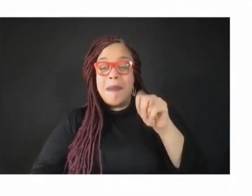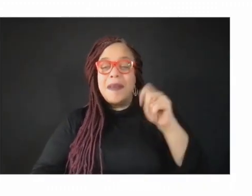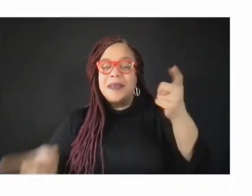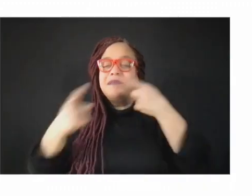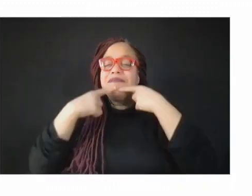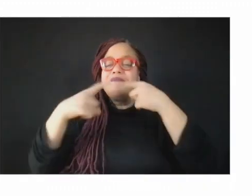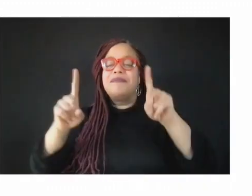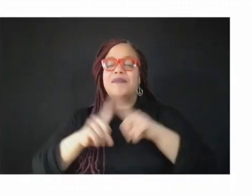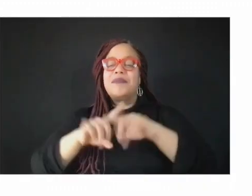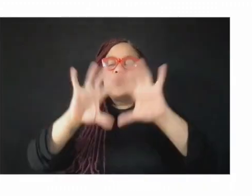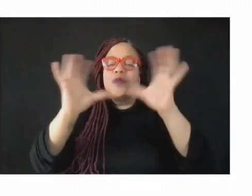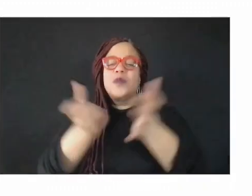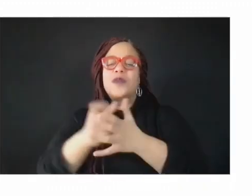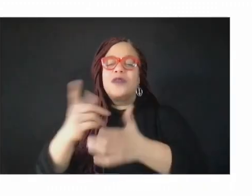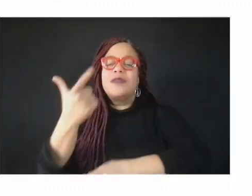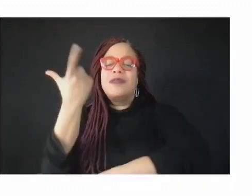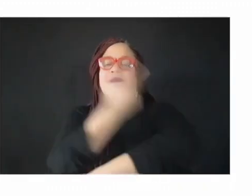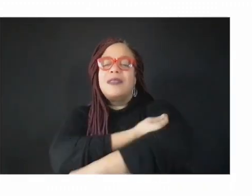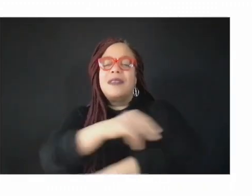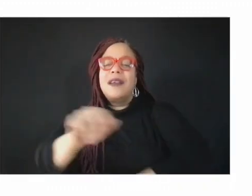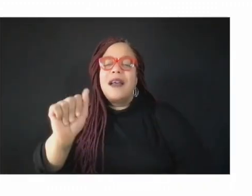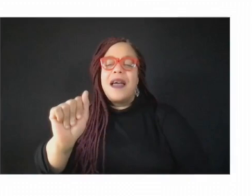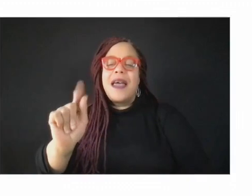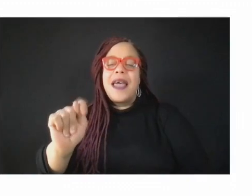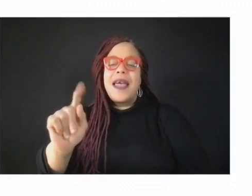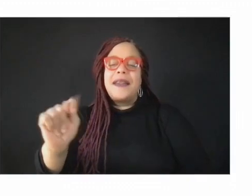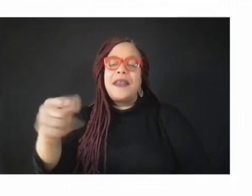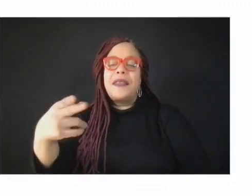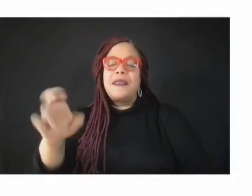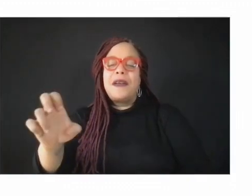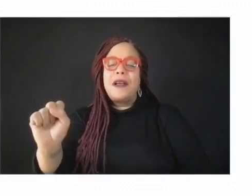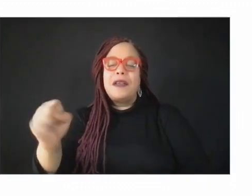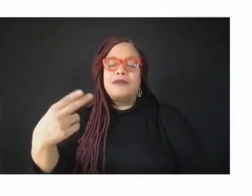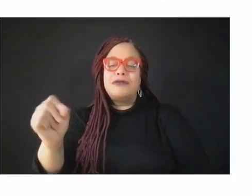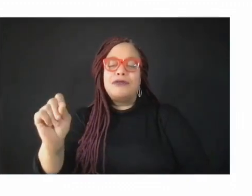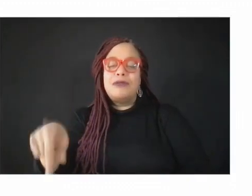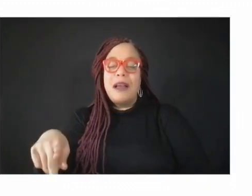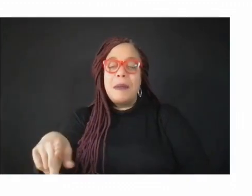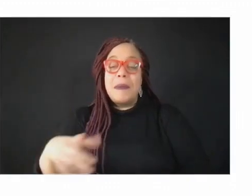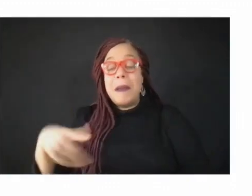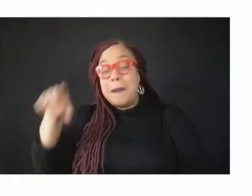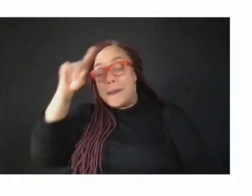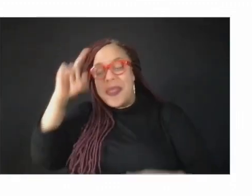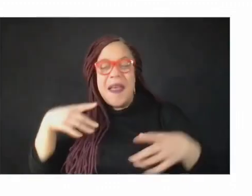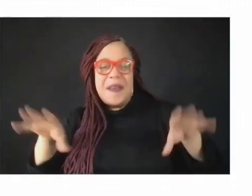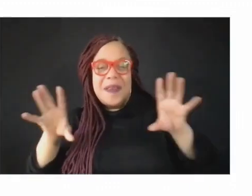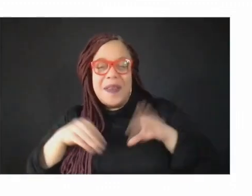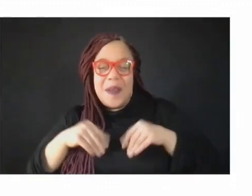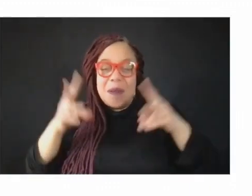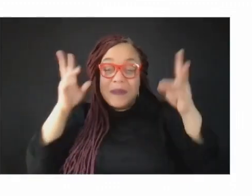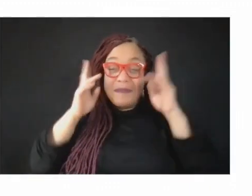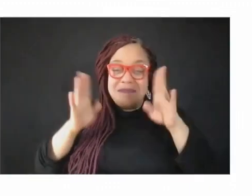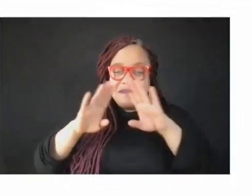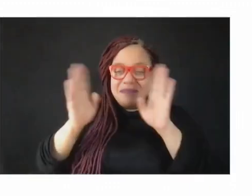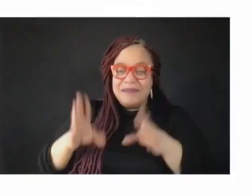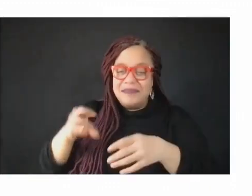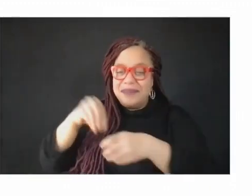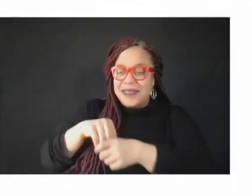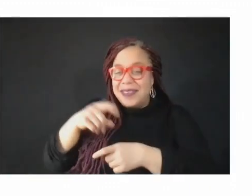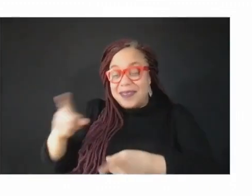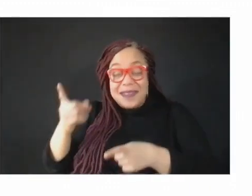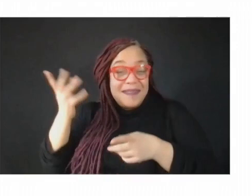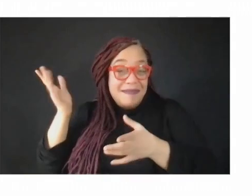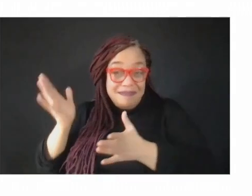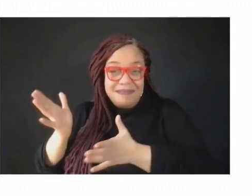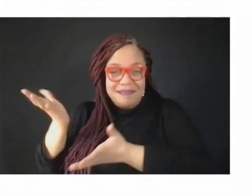barbershops and beauty salons. Hair is the national model for Shots at the Shop. And to date, we have recruited more than 1